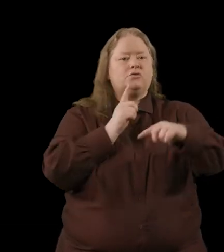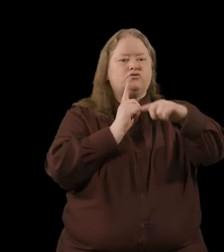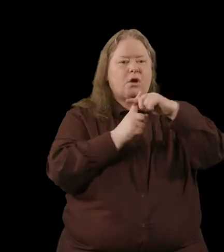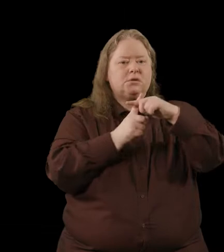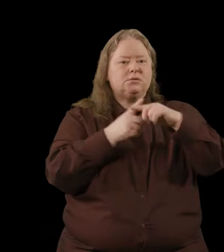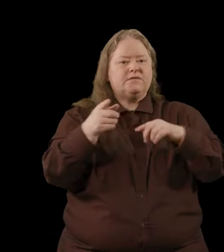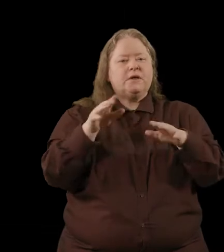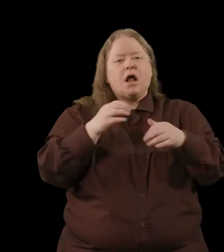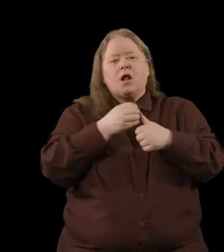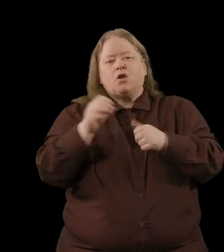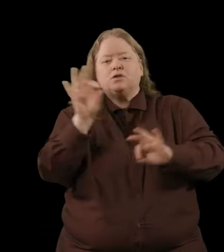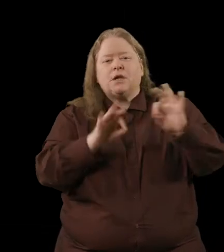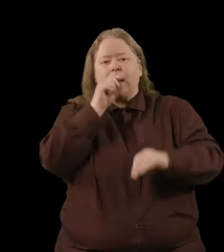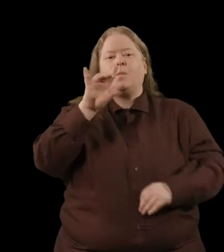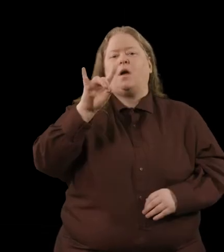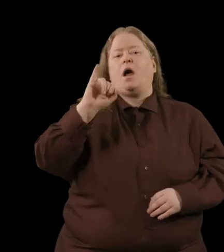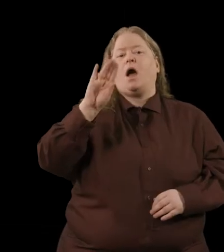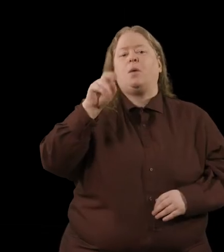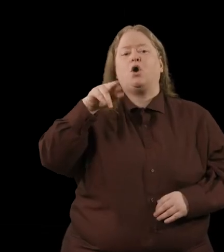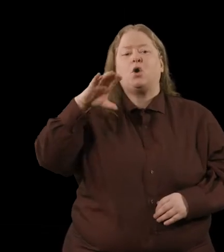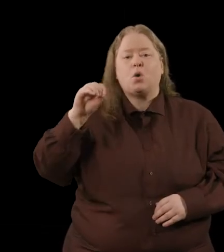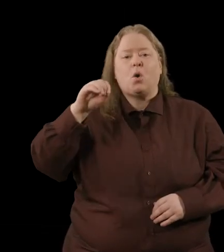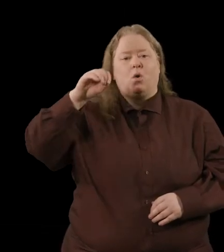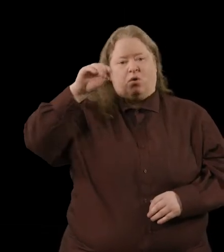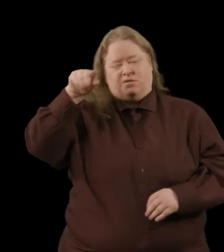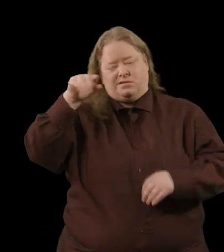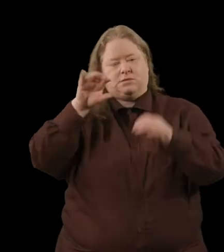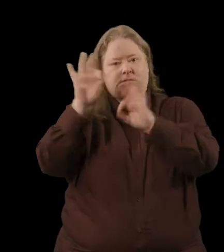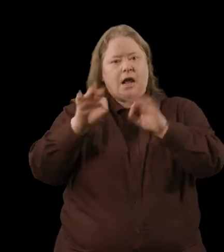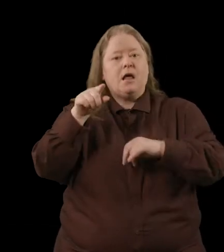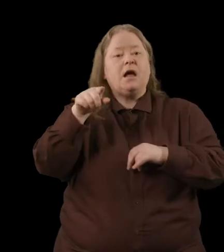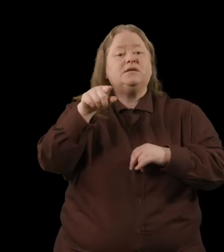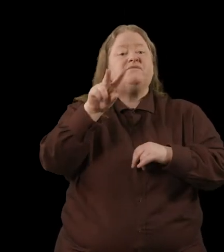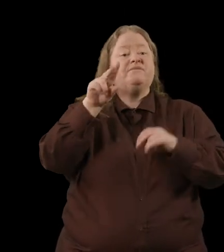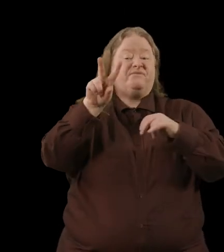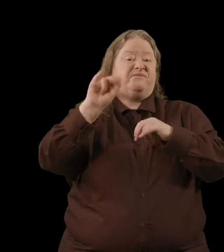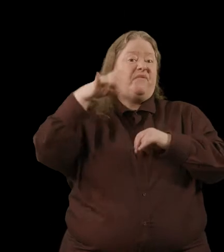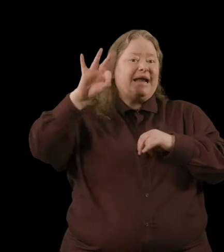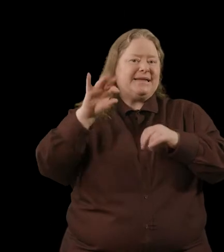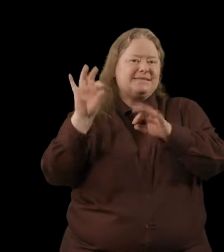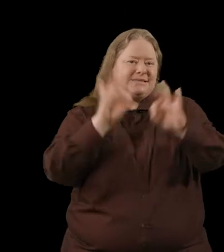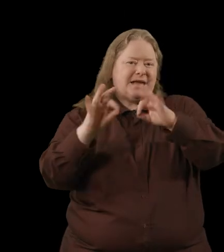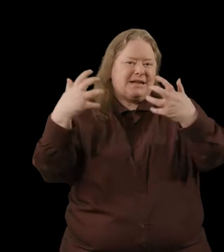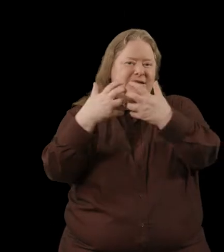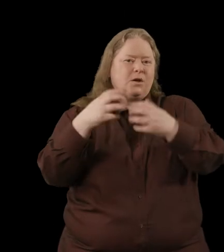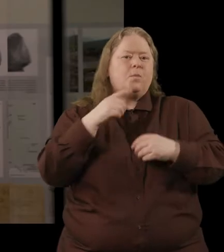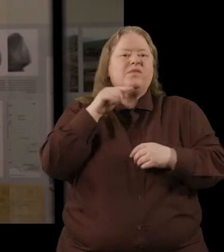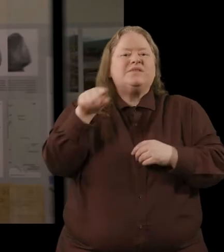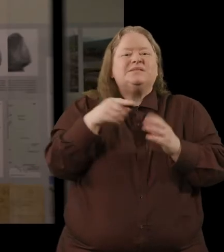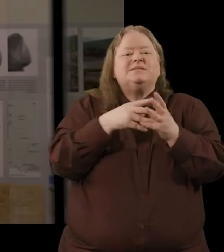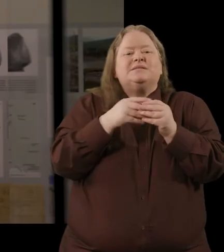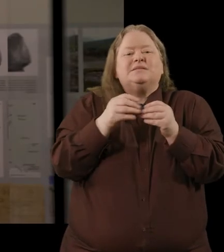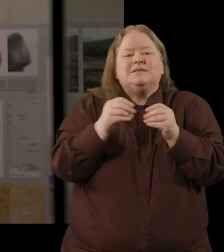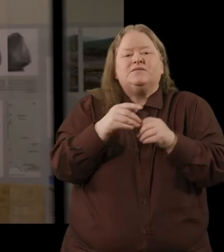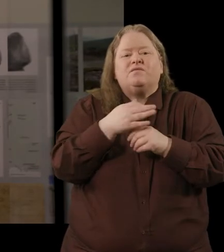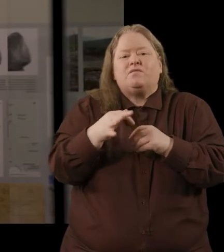which is in another style called Hiberno-Ernest style, so it's a Viking-influenced style of art from a little bit later. But this object is from around